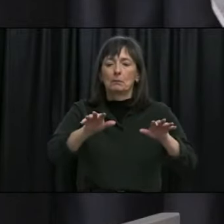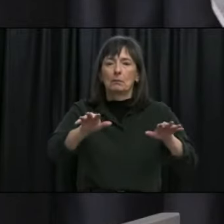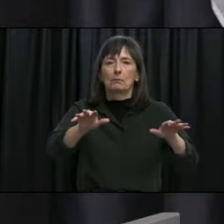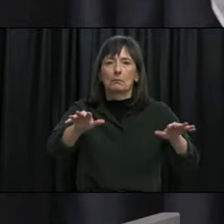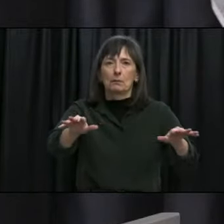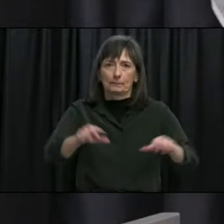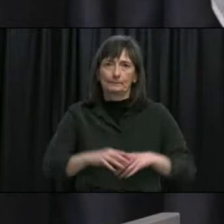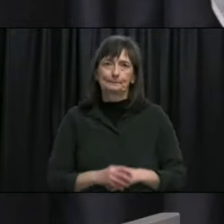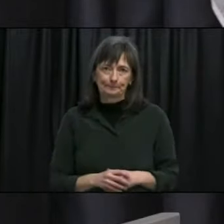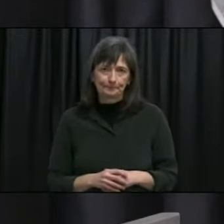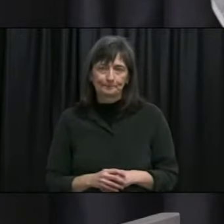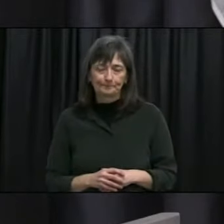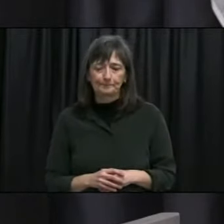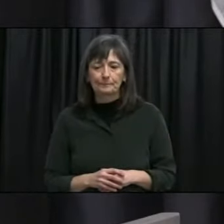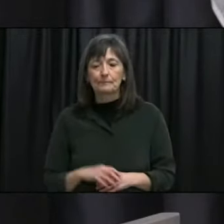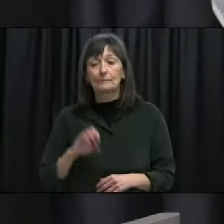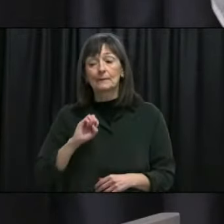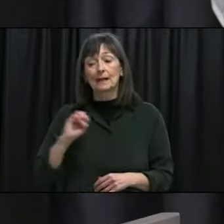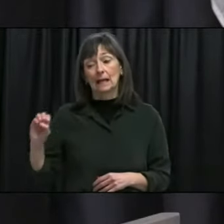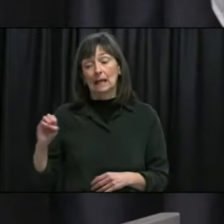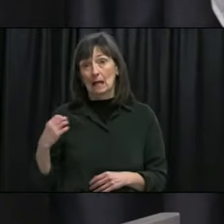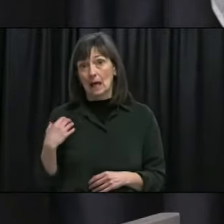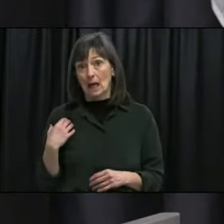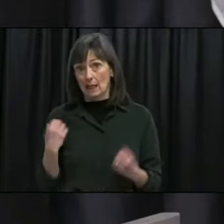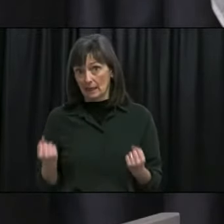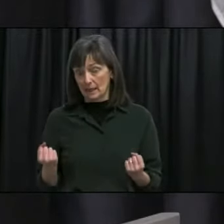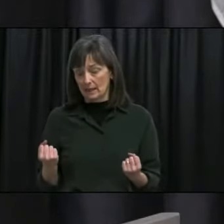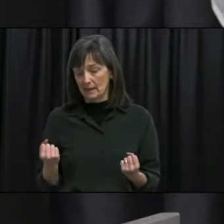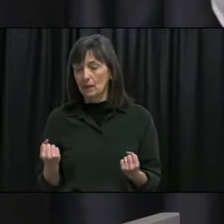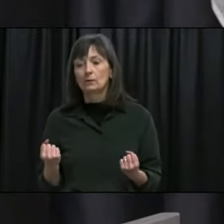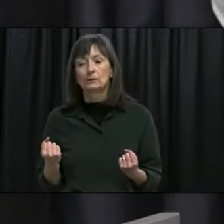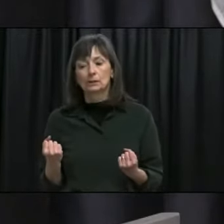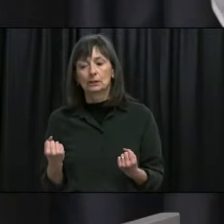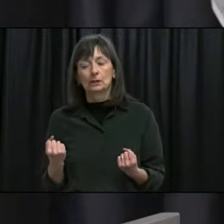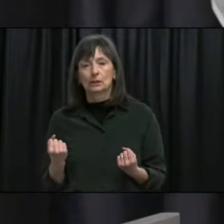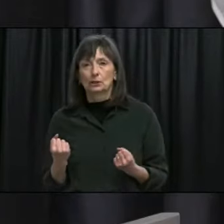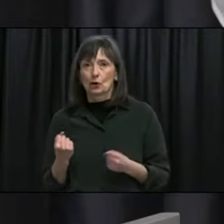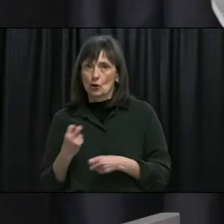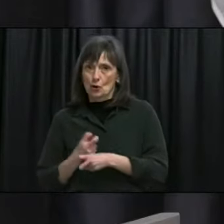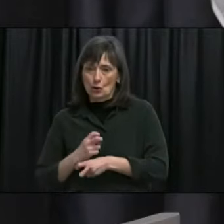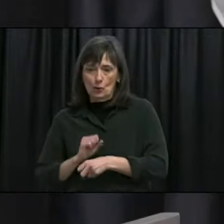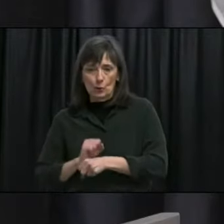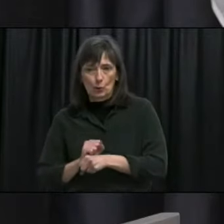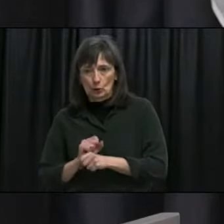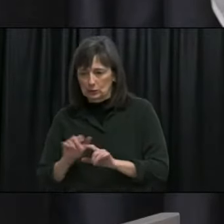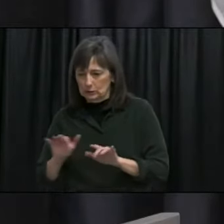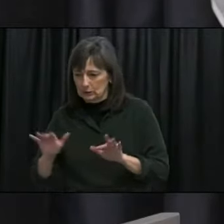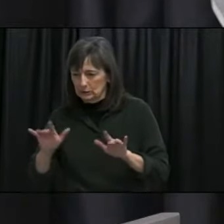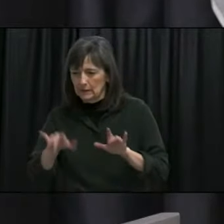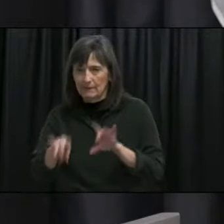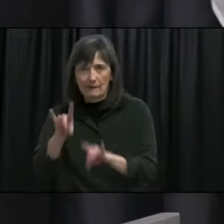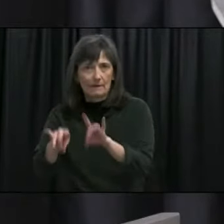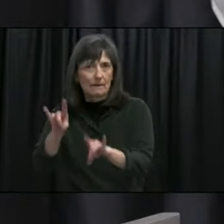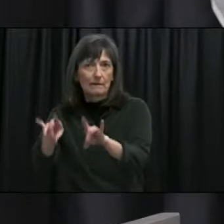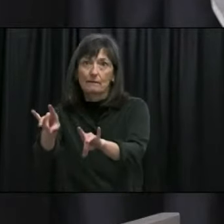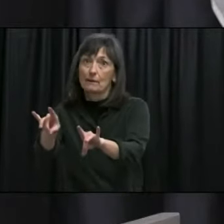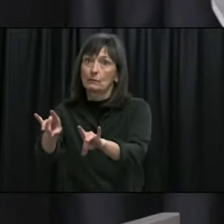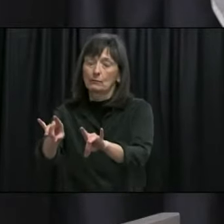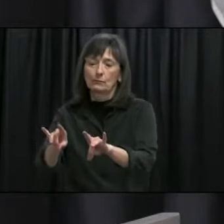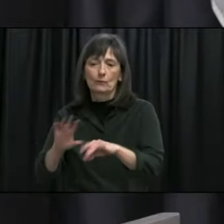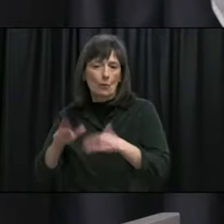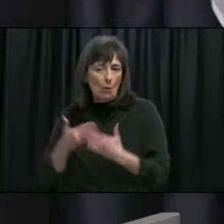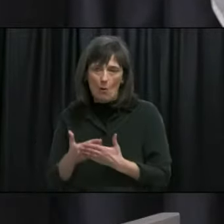you know Eastern Health has certainly been working hard to make all of those connections it's been a very